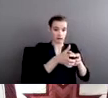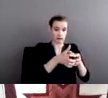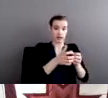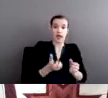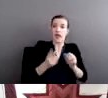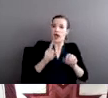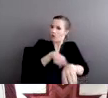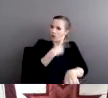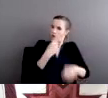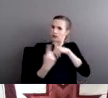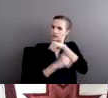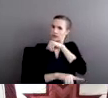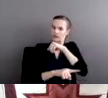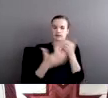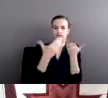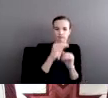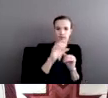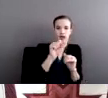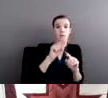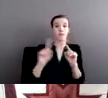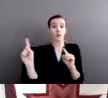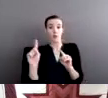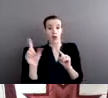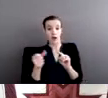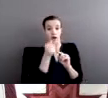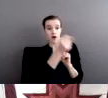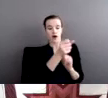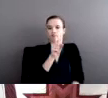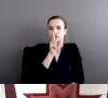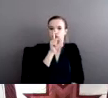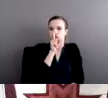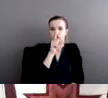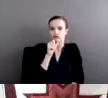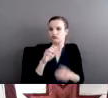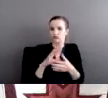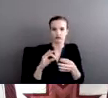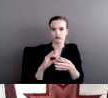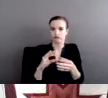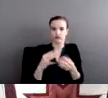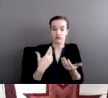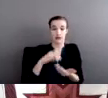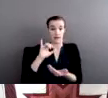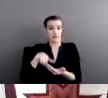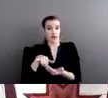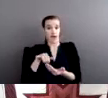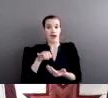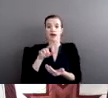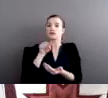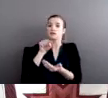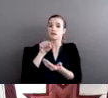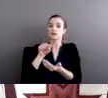The Indian Civil Rights Act does not limit other kinds of sanctions, like community service